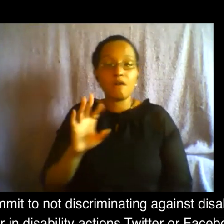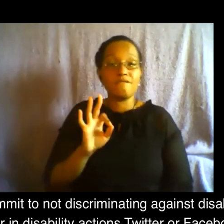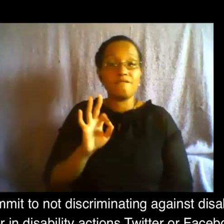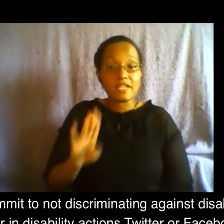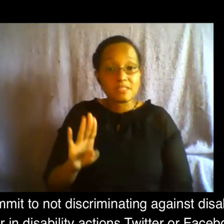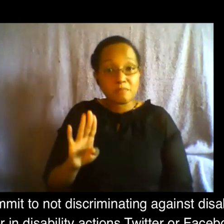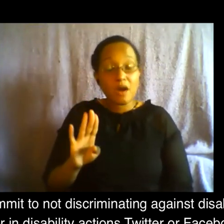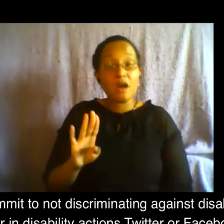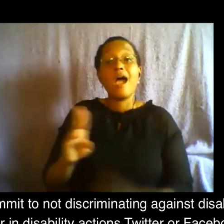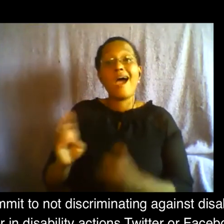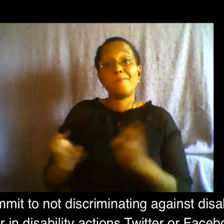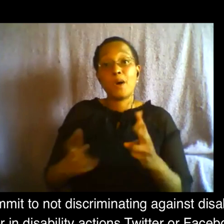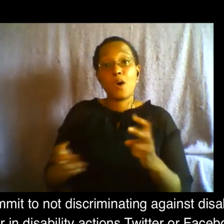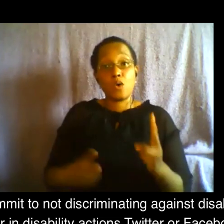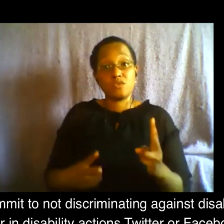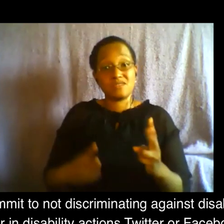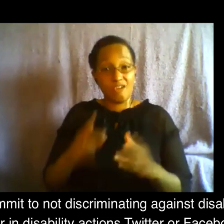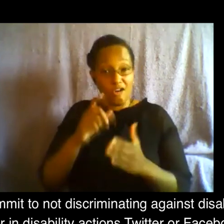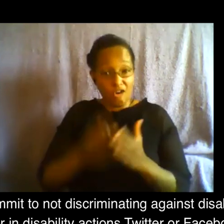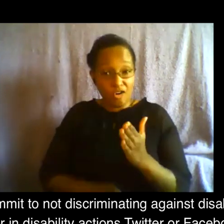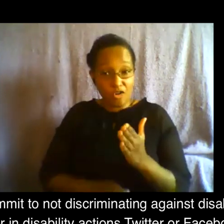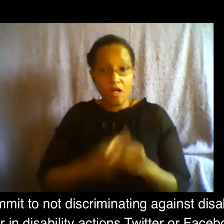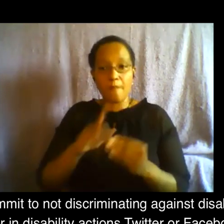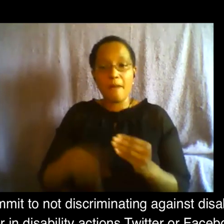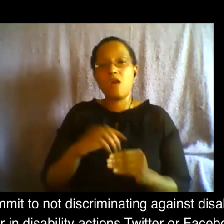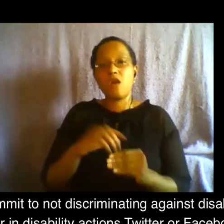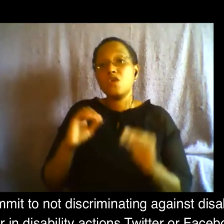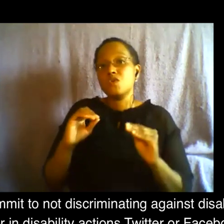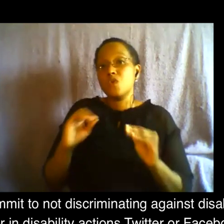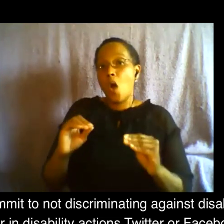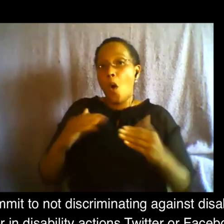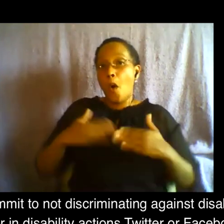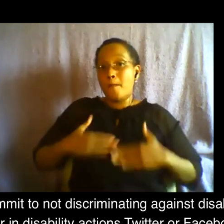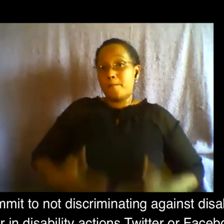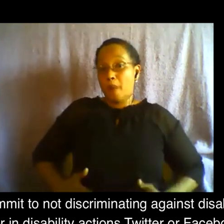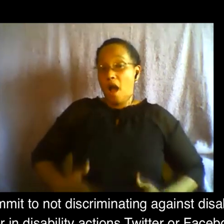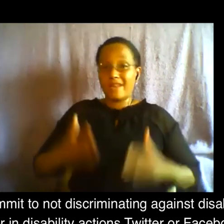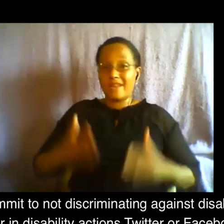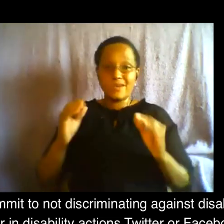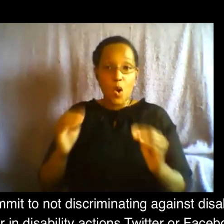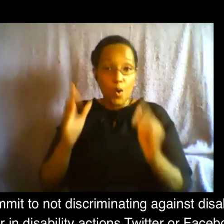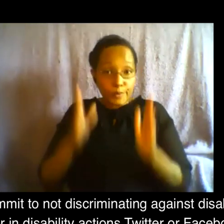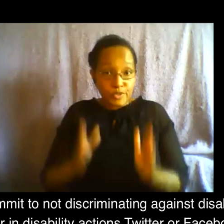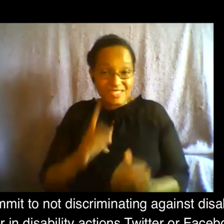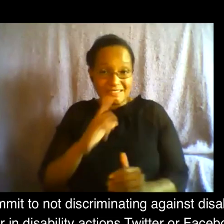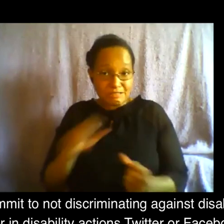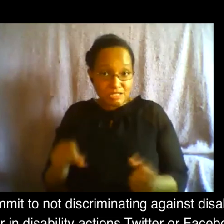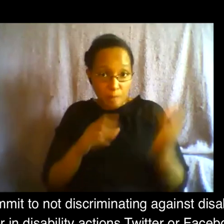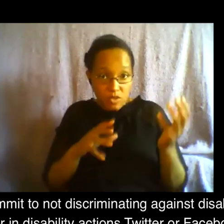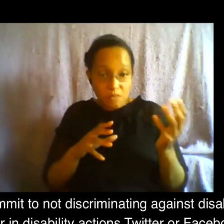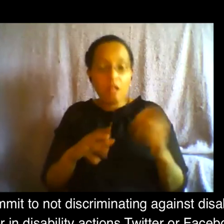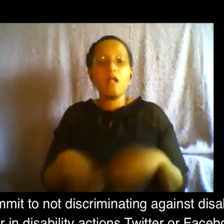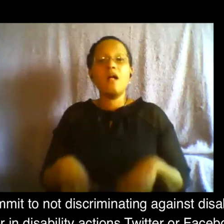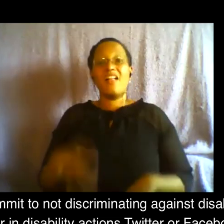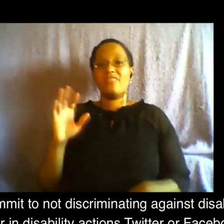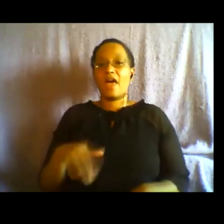the articles and um nobody's disposable posts um that are um adding the